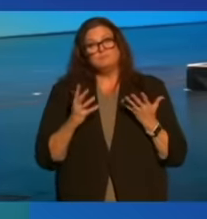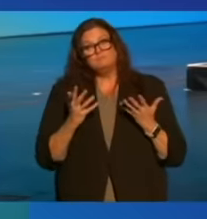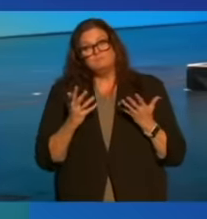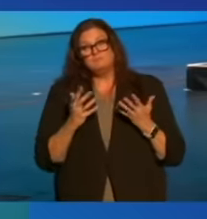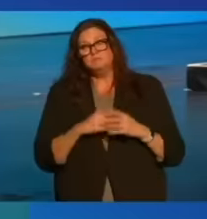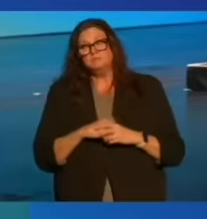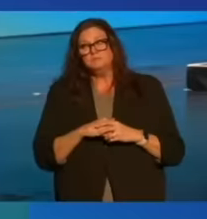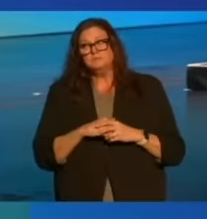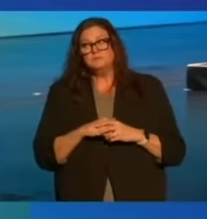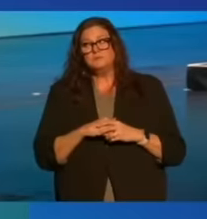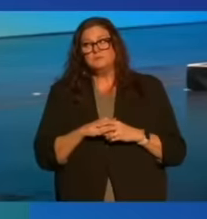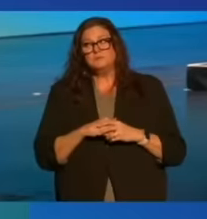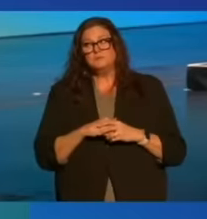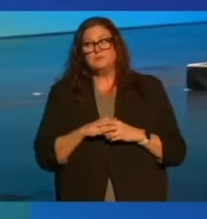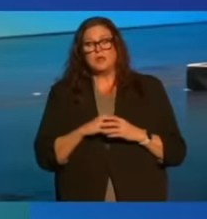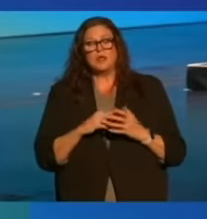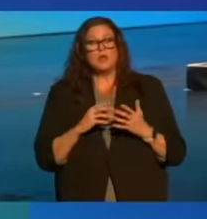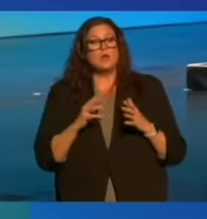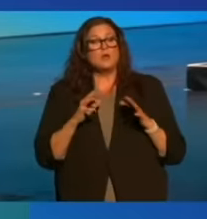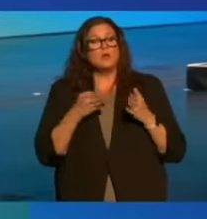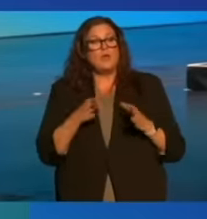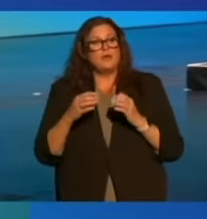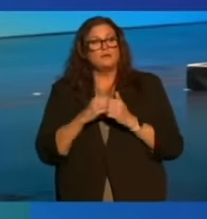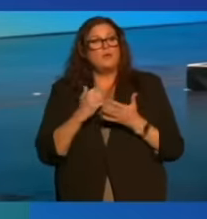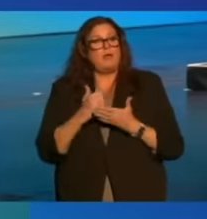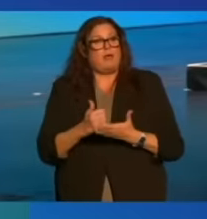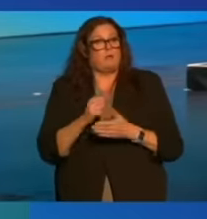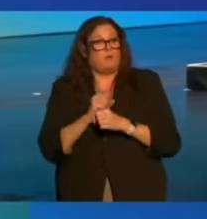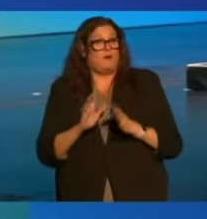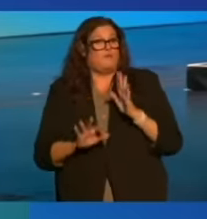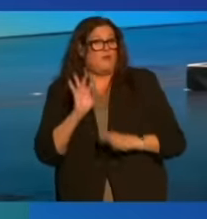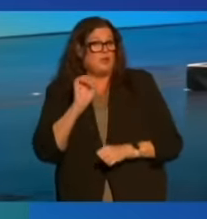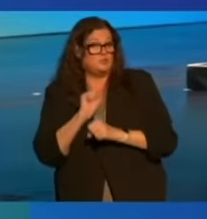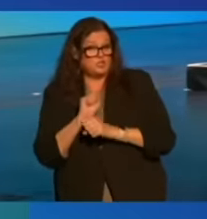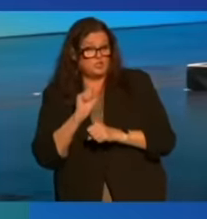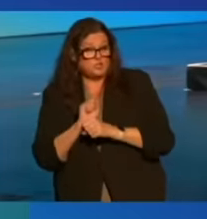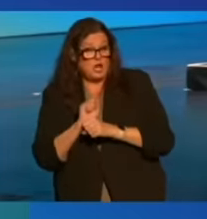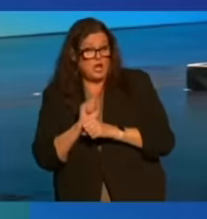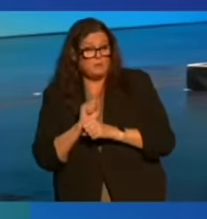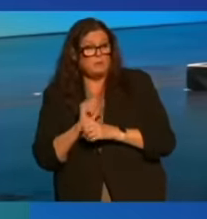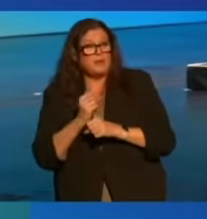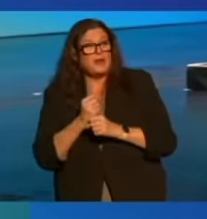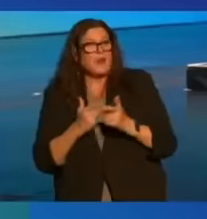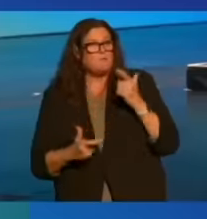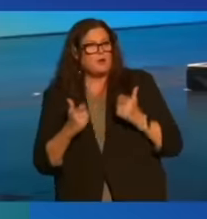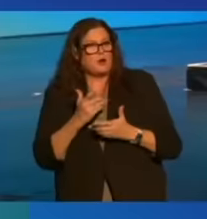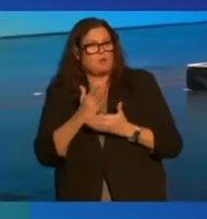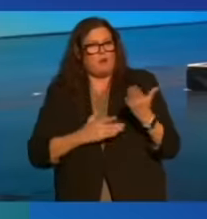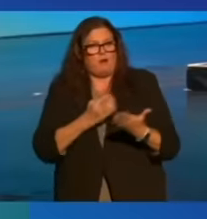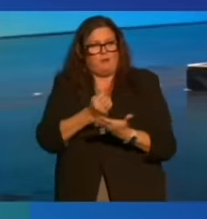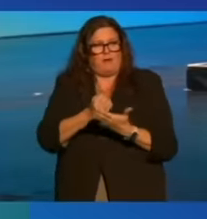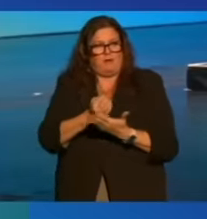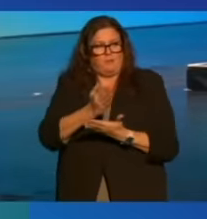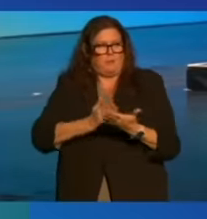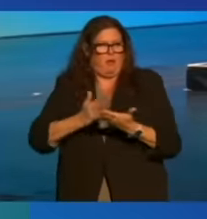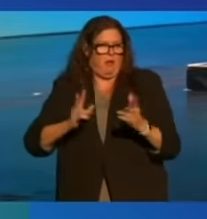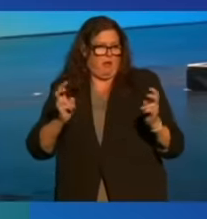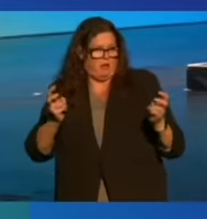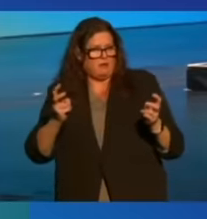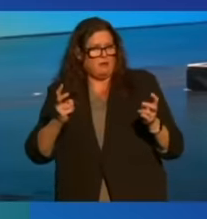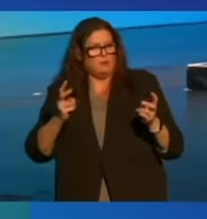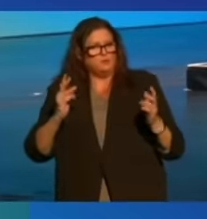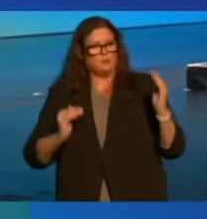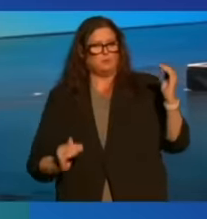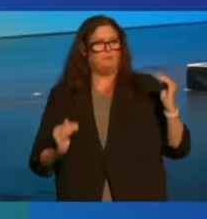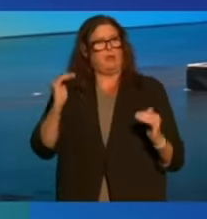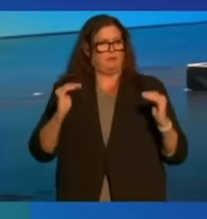that can not only help workers find a job, but also get a bigger share of the economic pie to return that